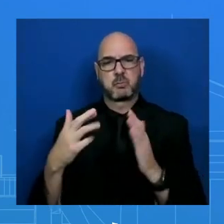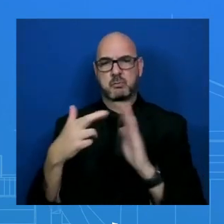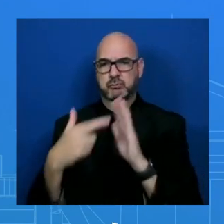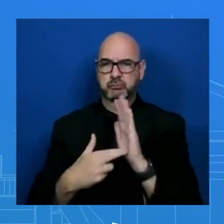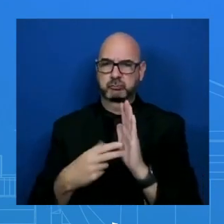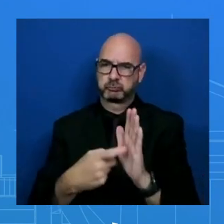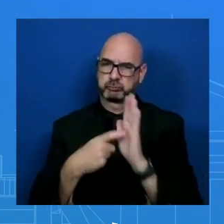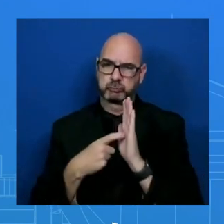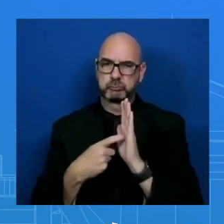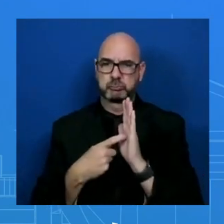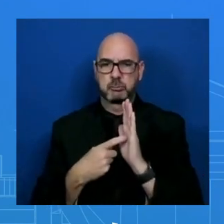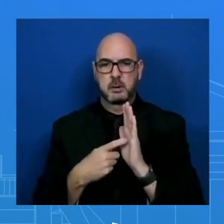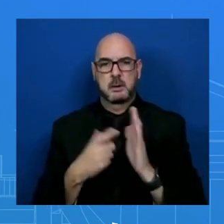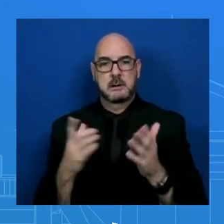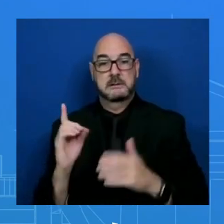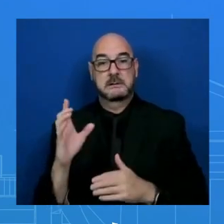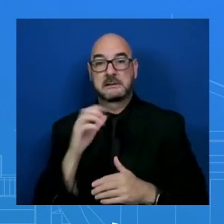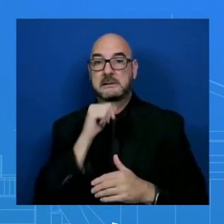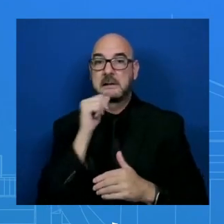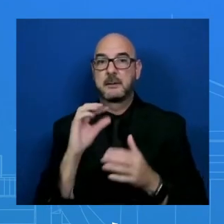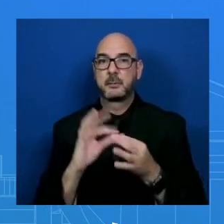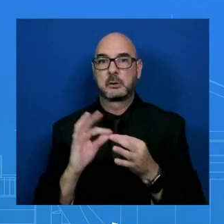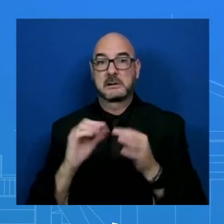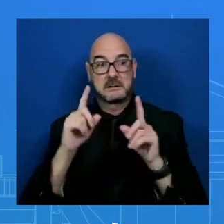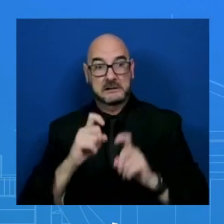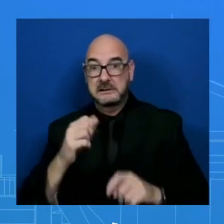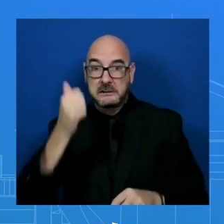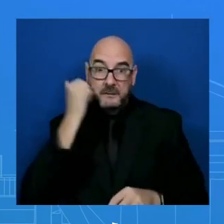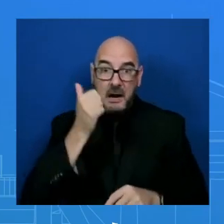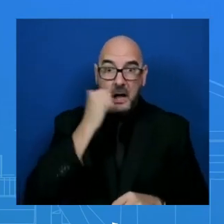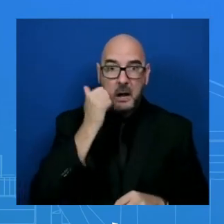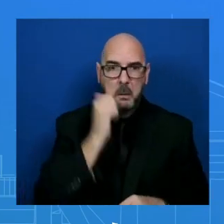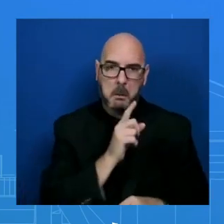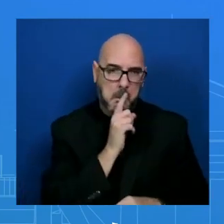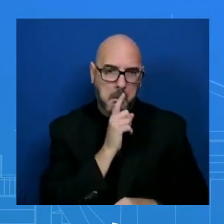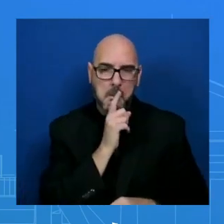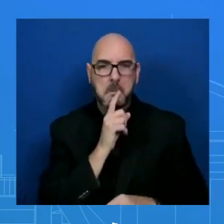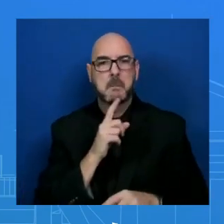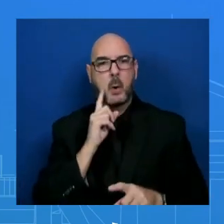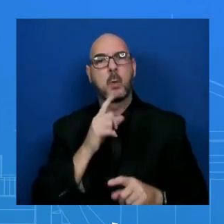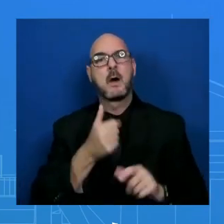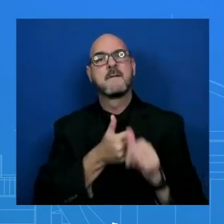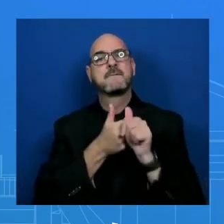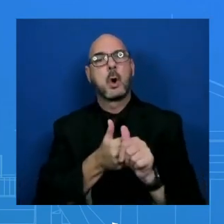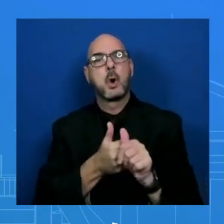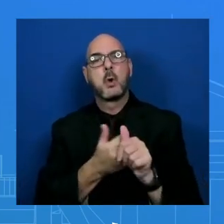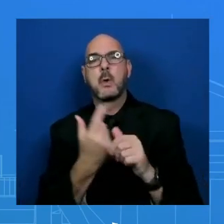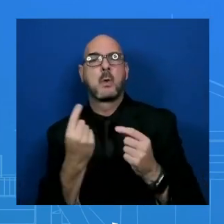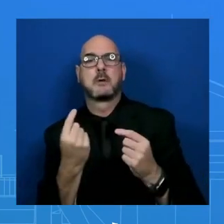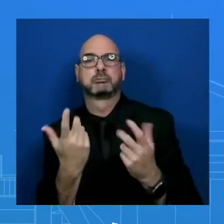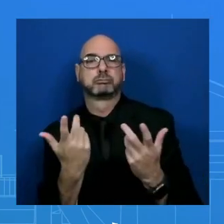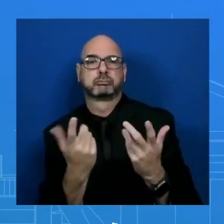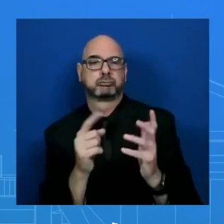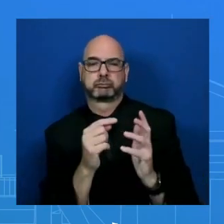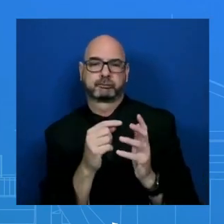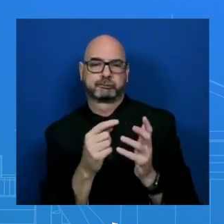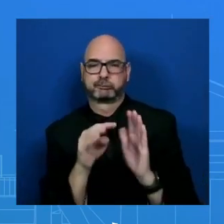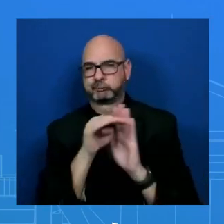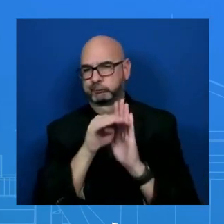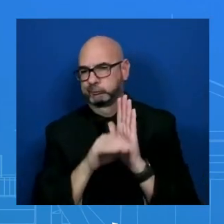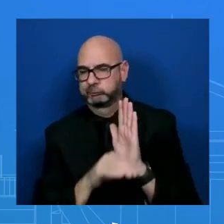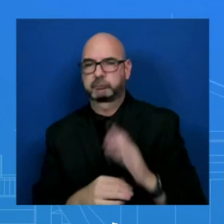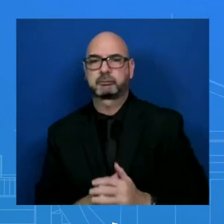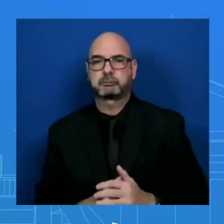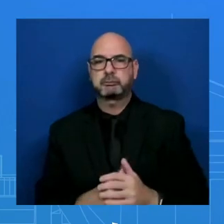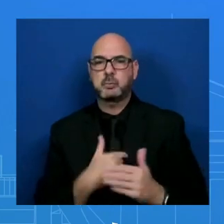after a close contact. That is their recommendation. Again, we are going to follow the CDC guidelines. They recommend a combination of things, as I mentioned at the